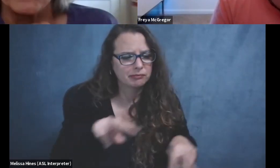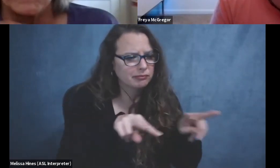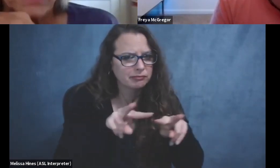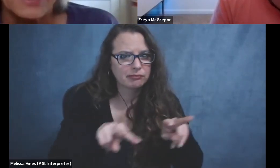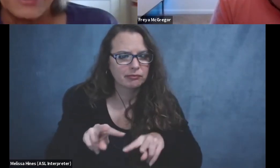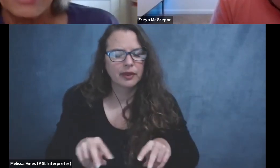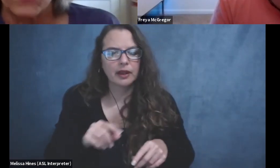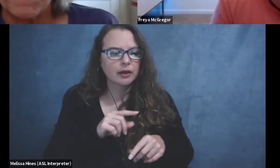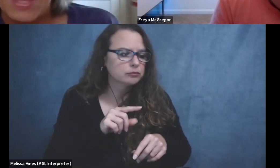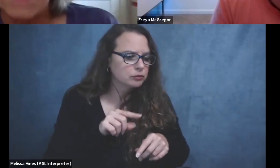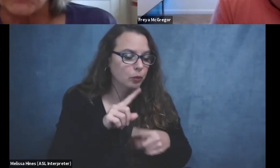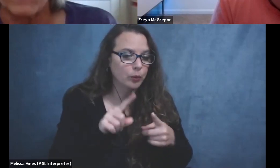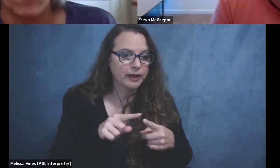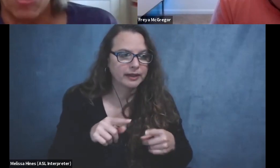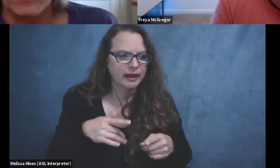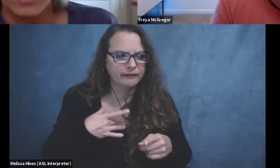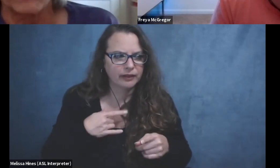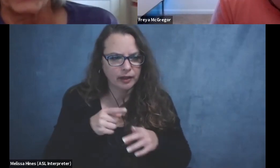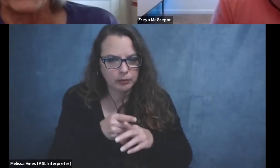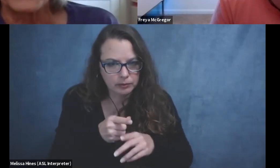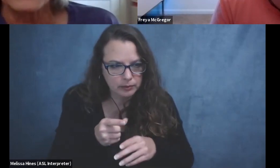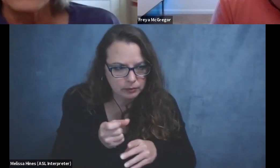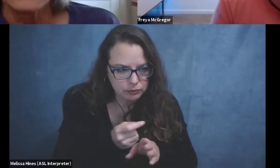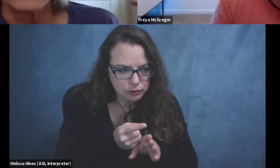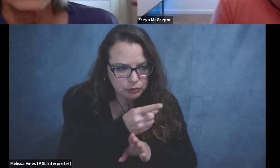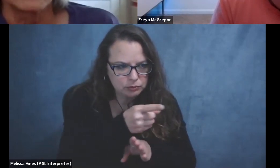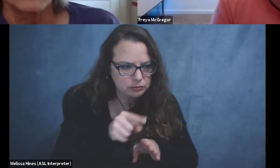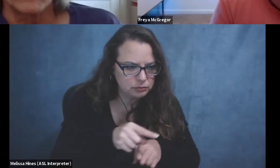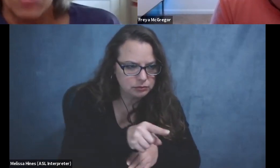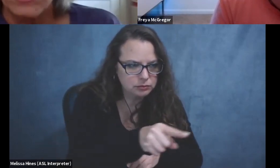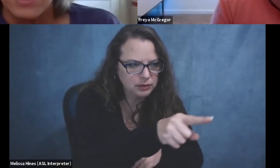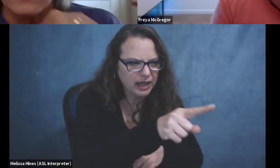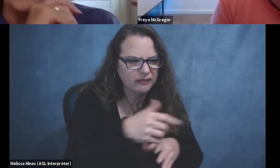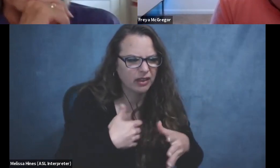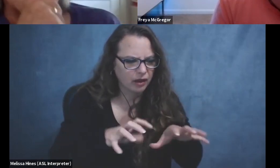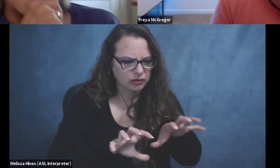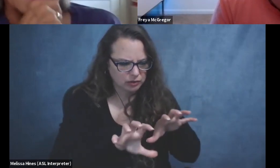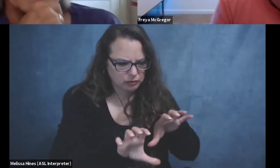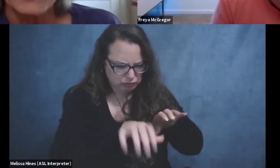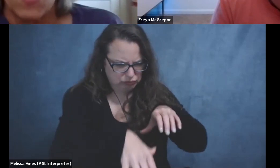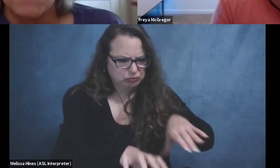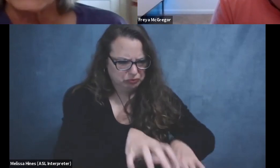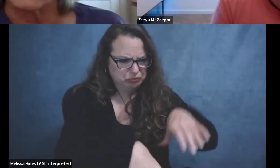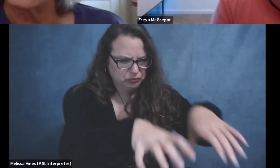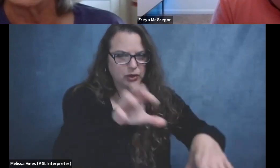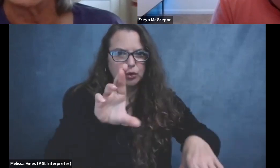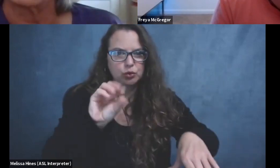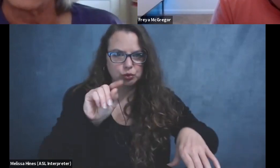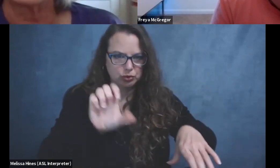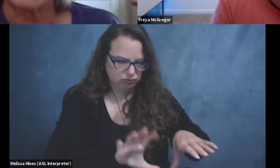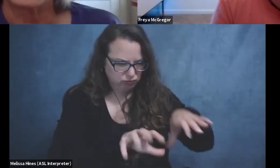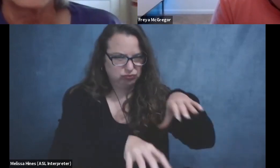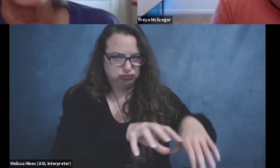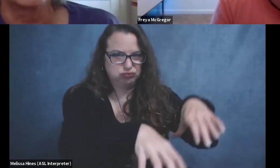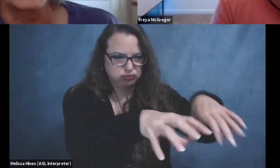that I'm getting into a path where there are a lot of routes, uh, or there are a lot of, um, you know, obstacles in